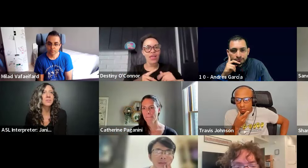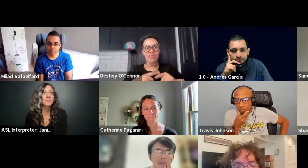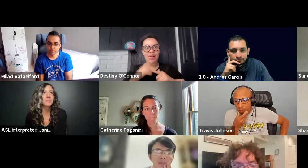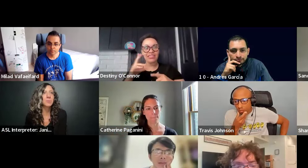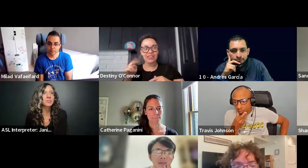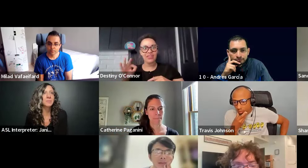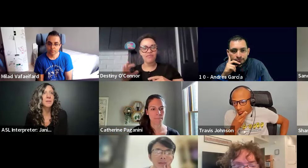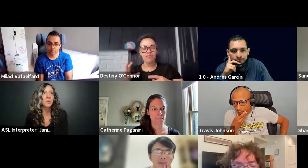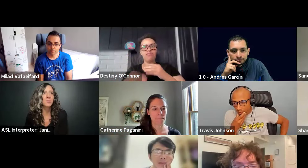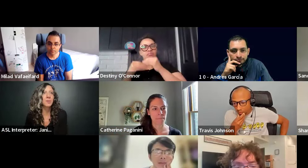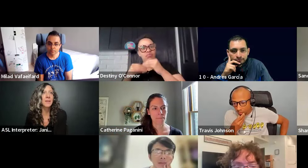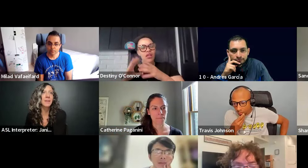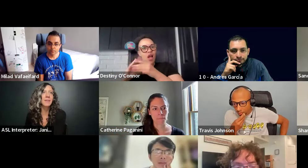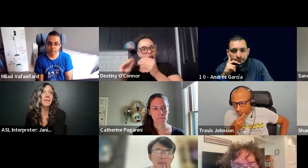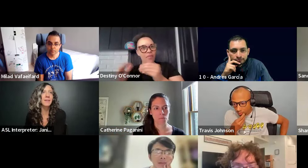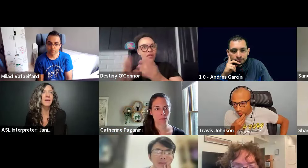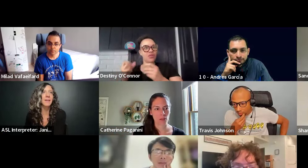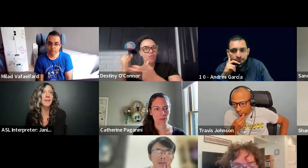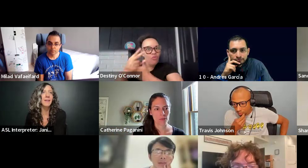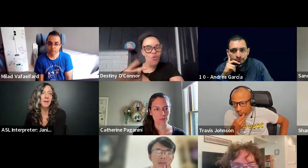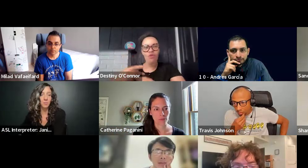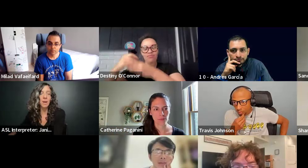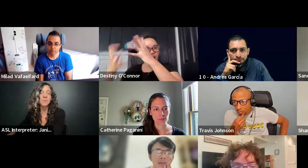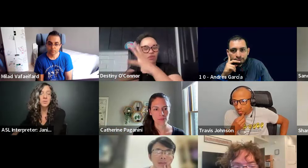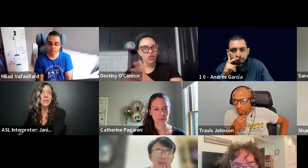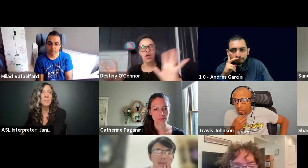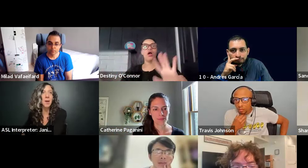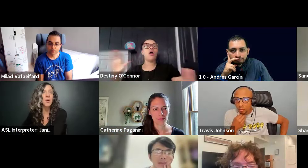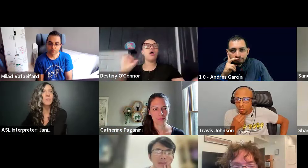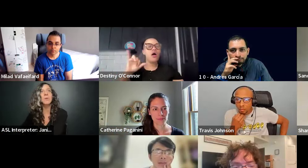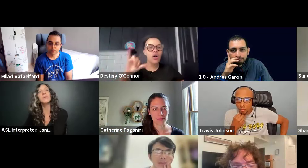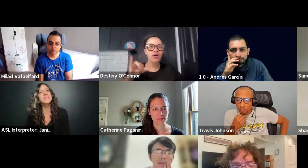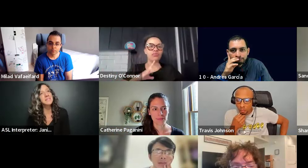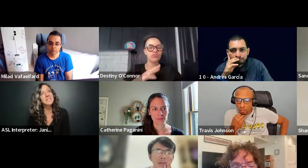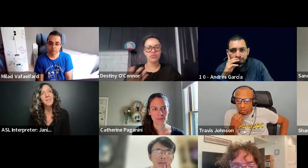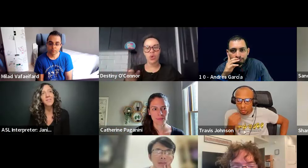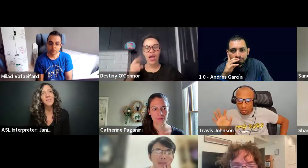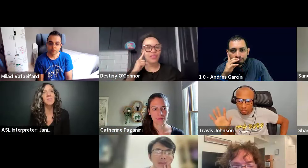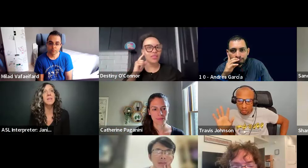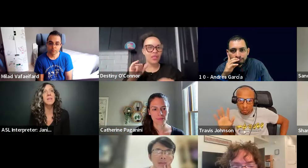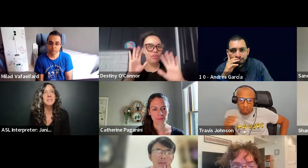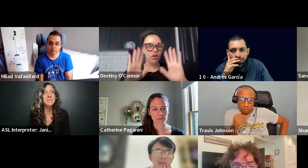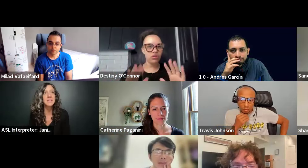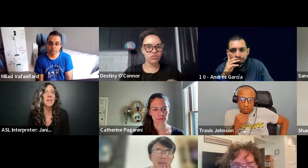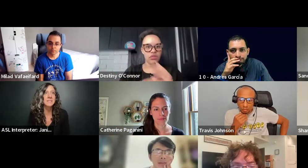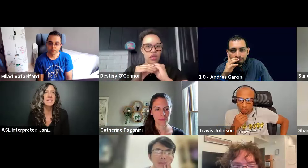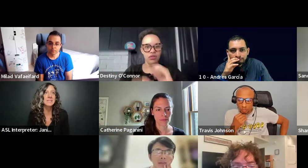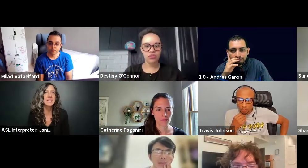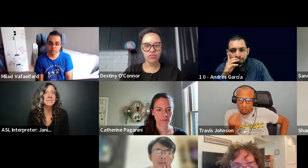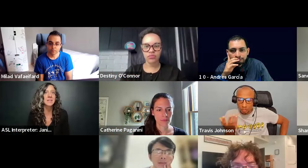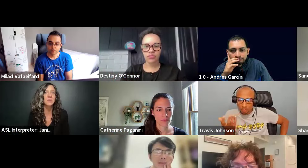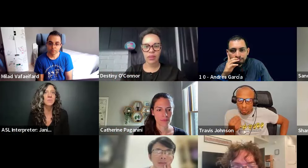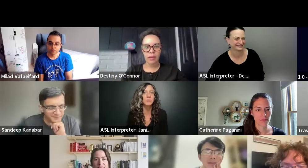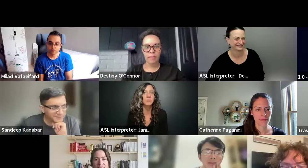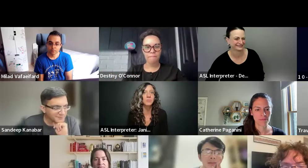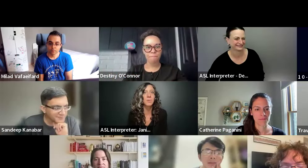like, you know, just push something, pull something when I was learning it on my own. But with the CNCF, they gave me an in-depth lesson